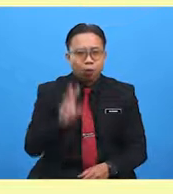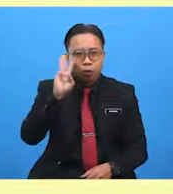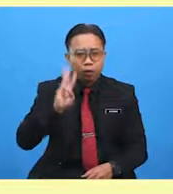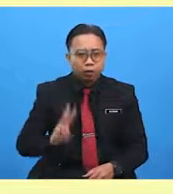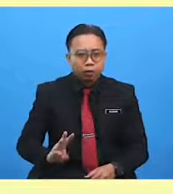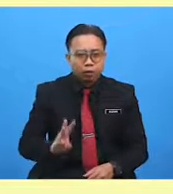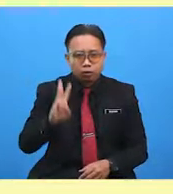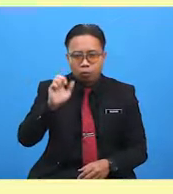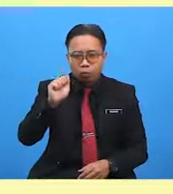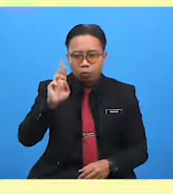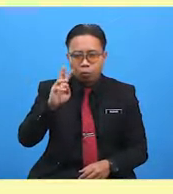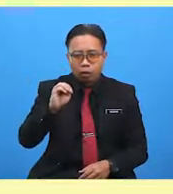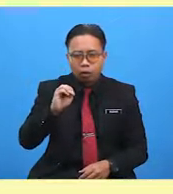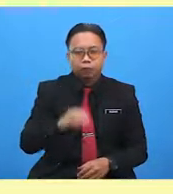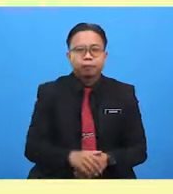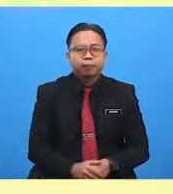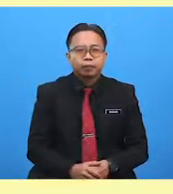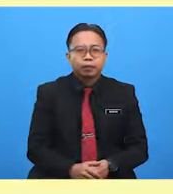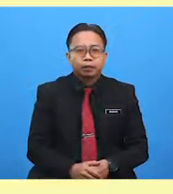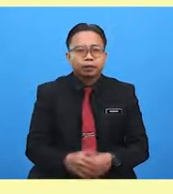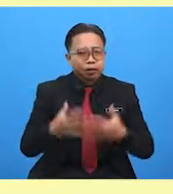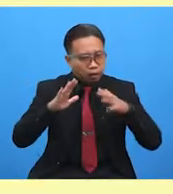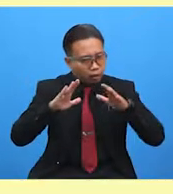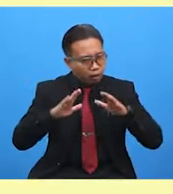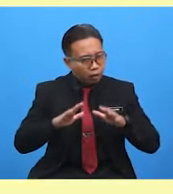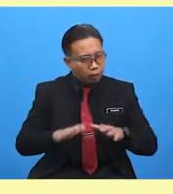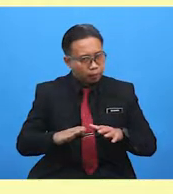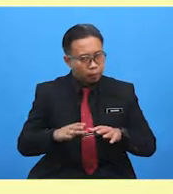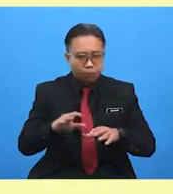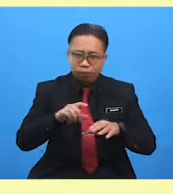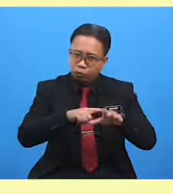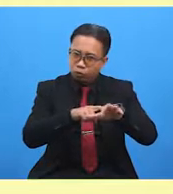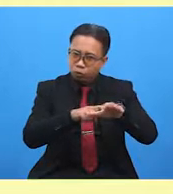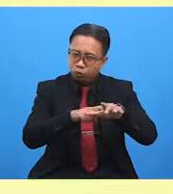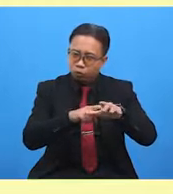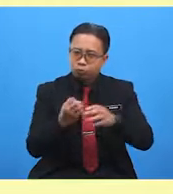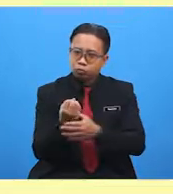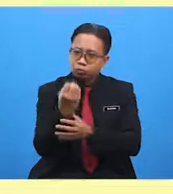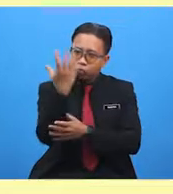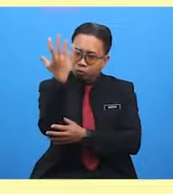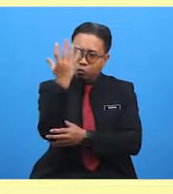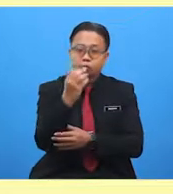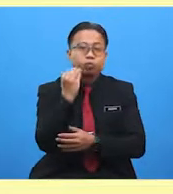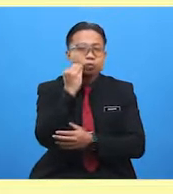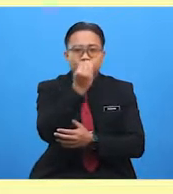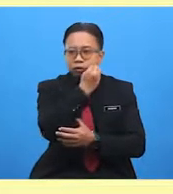warmer. Leaves and plants start to grow again. And flowers appear.